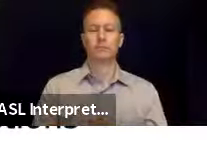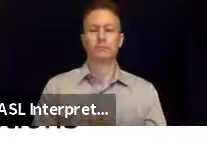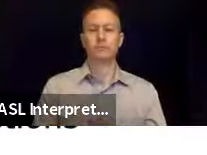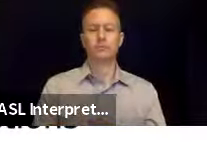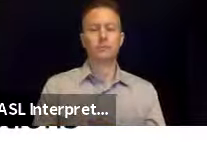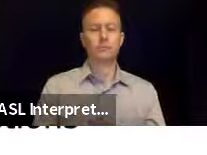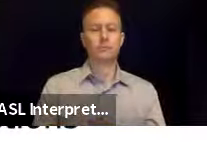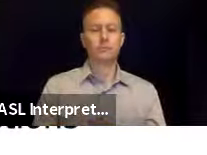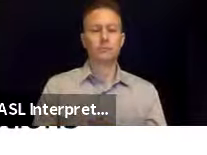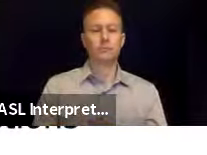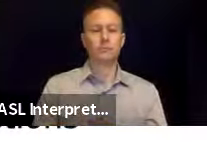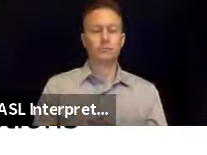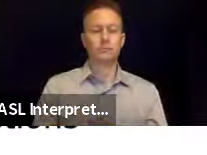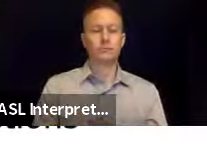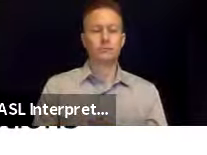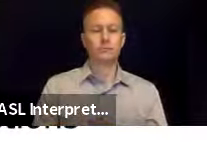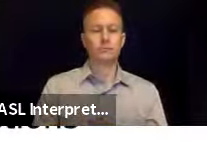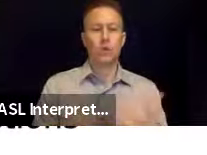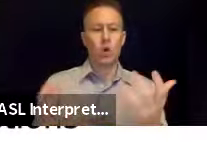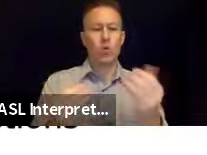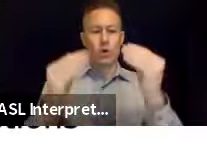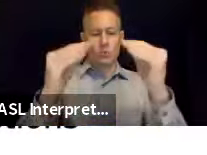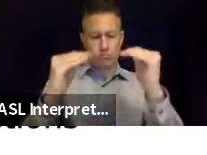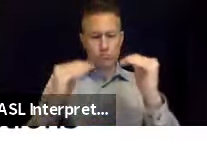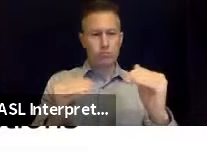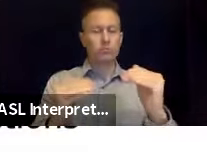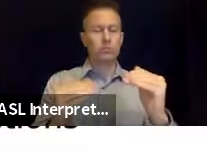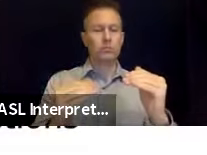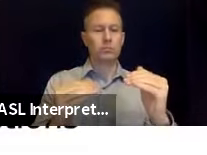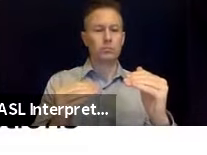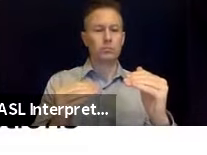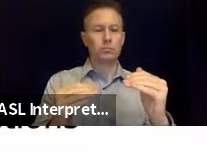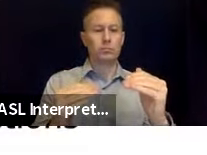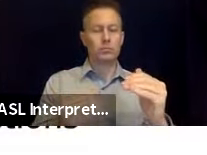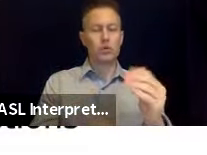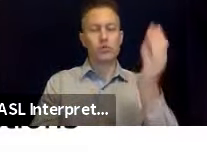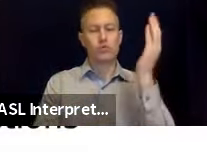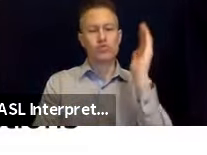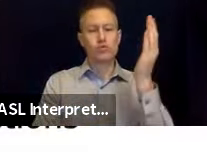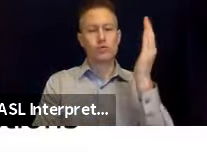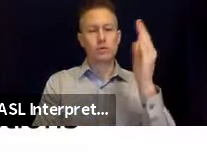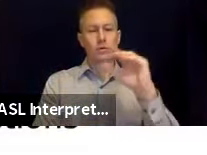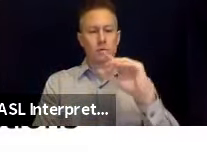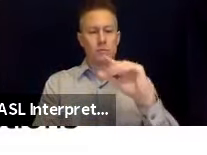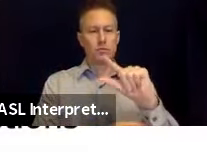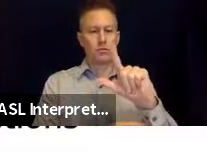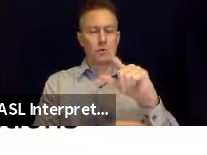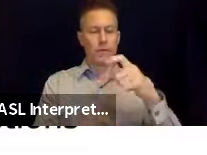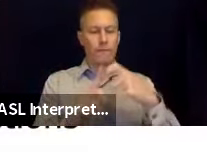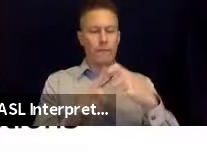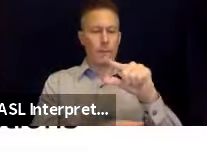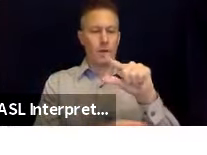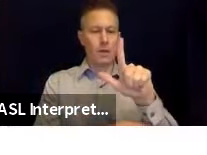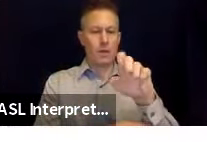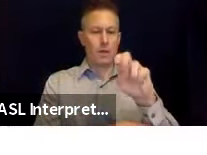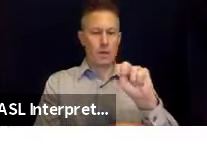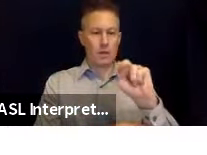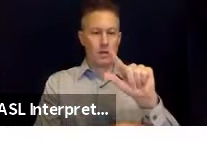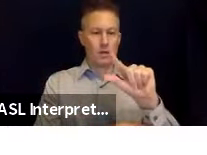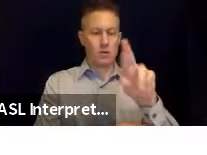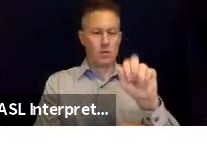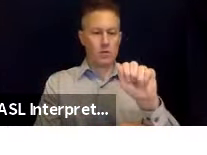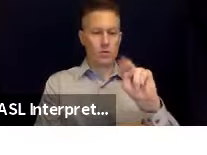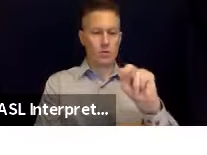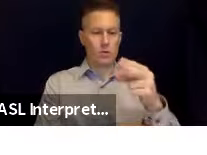move quickly here to a presentation by Glenn Granholm on